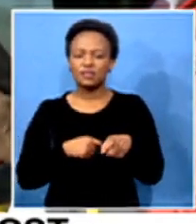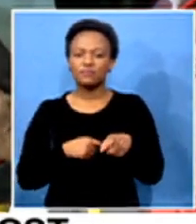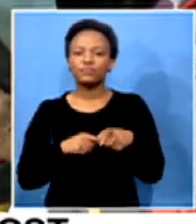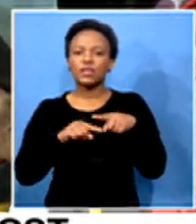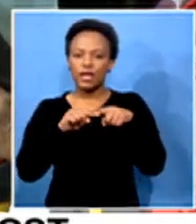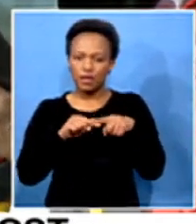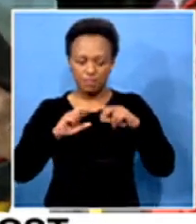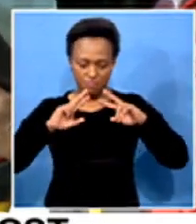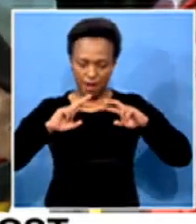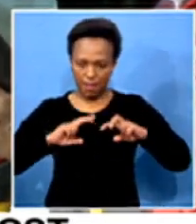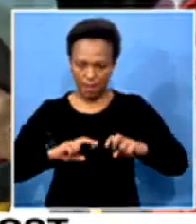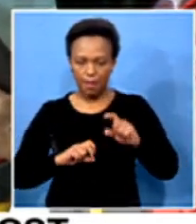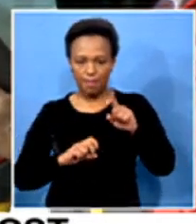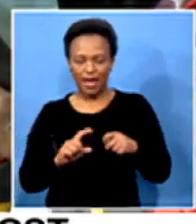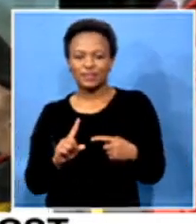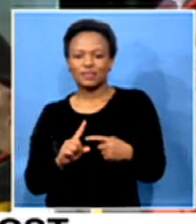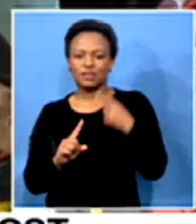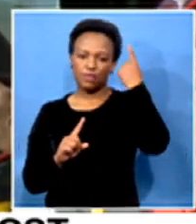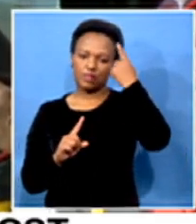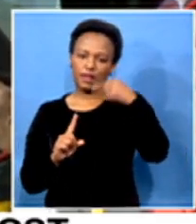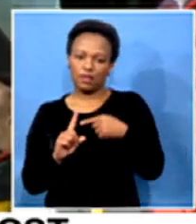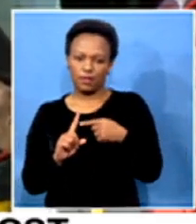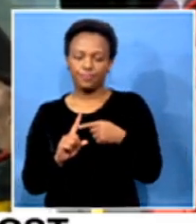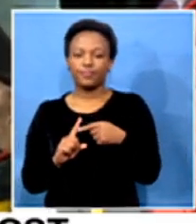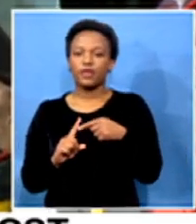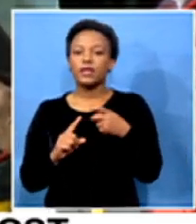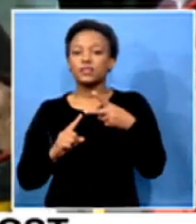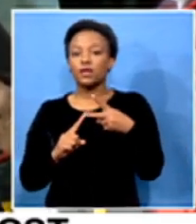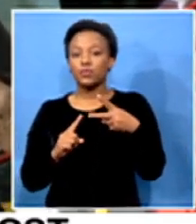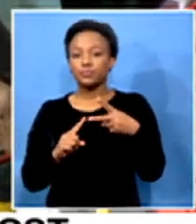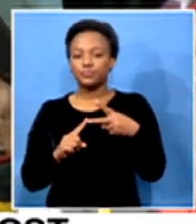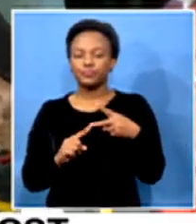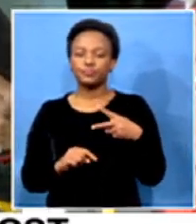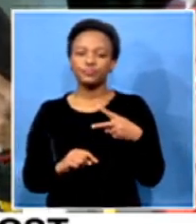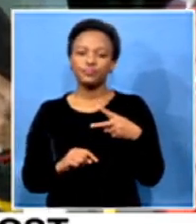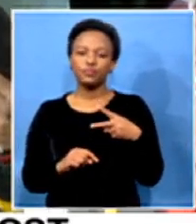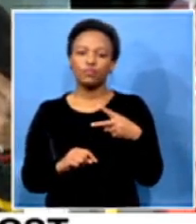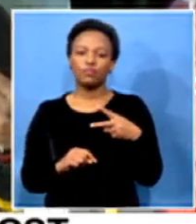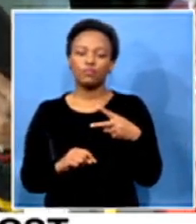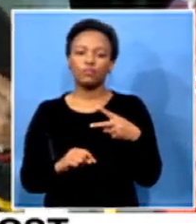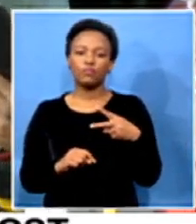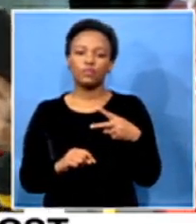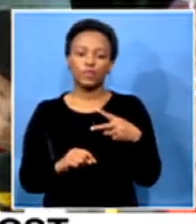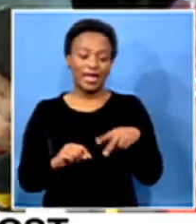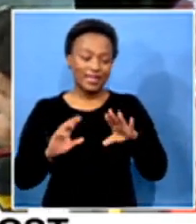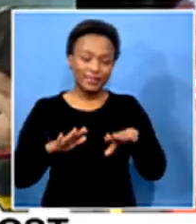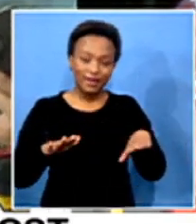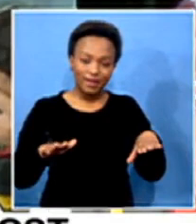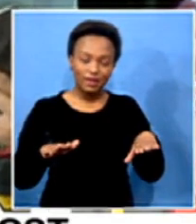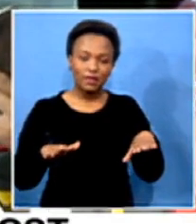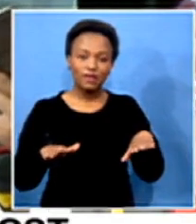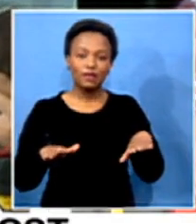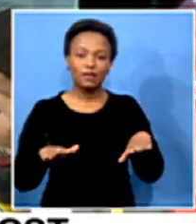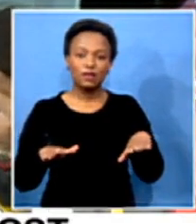investigation. Secondly, it's that children have come back